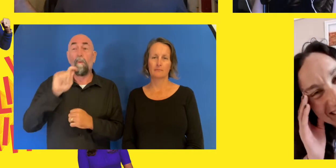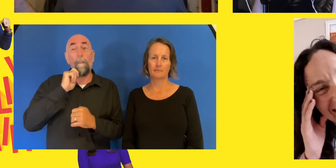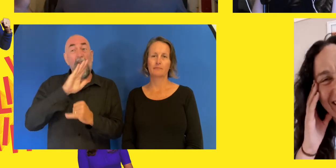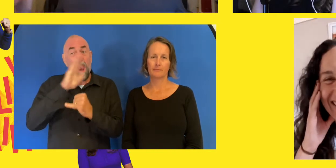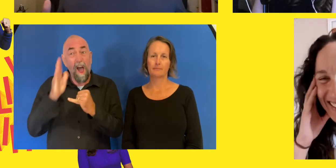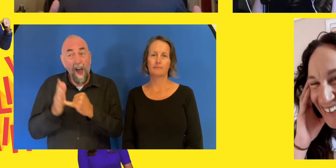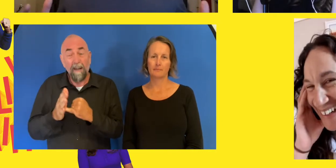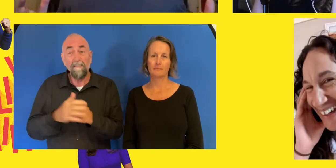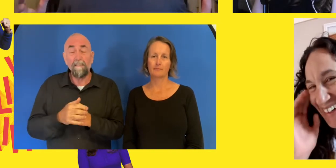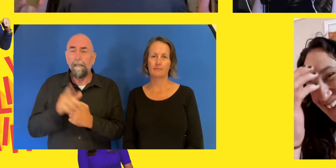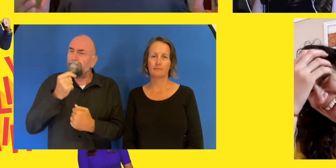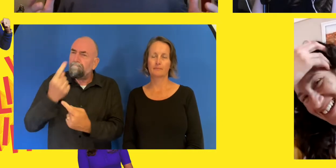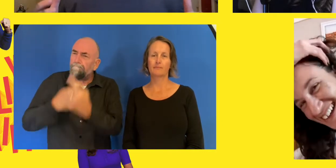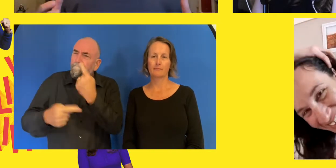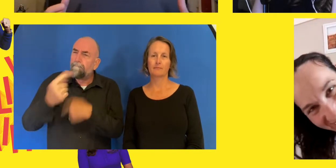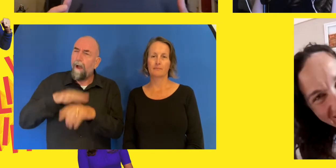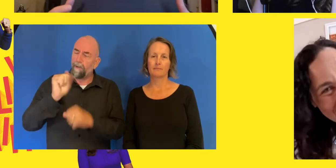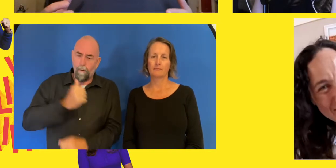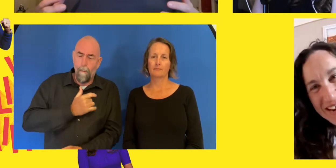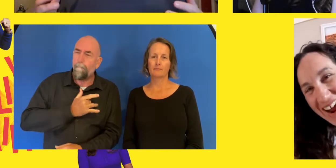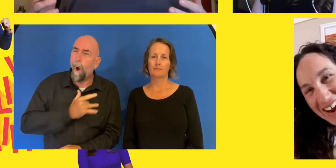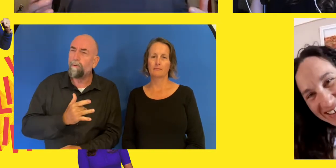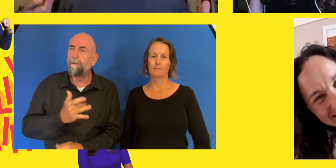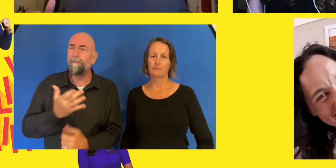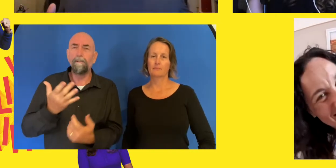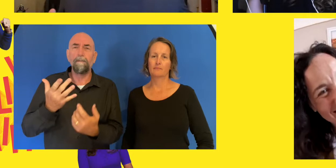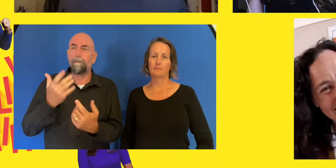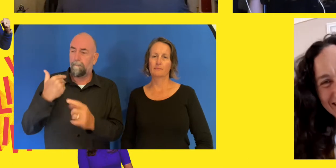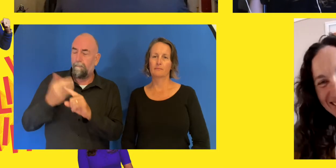we... I've been hiding.